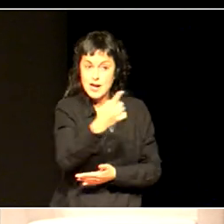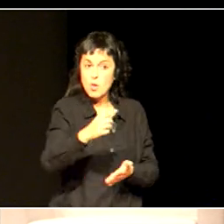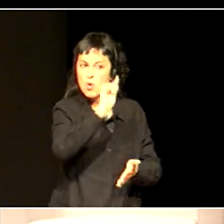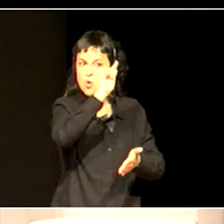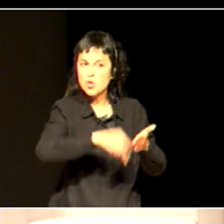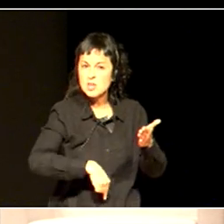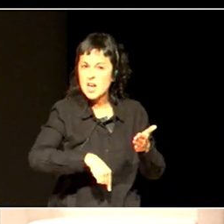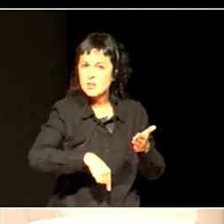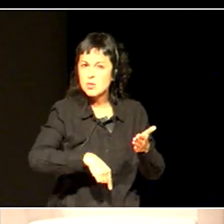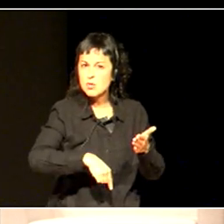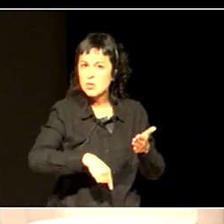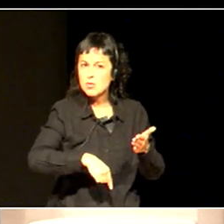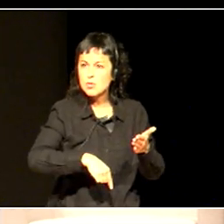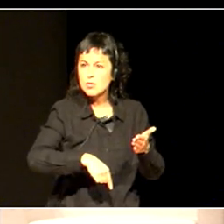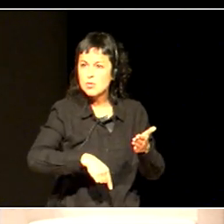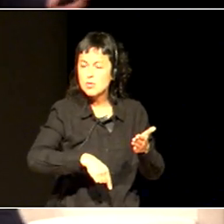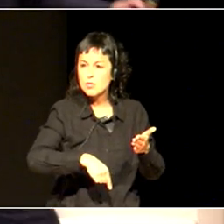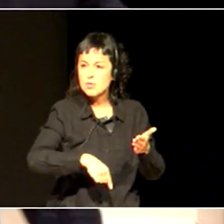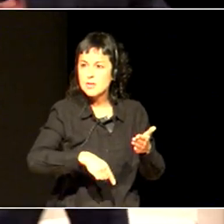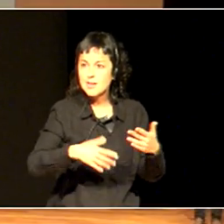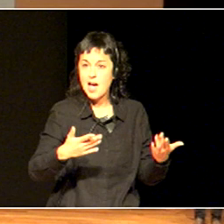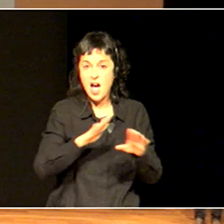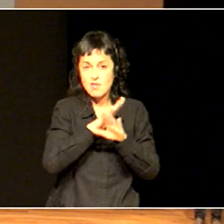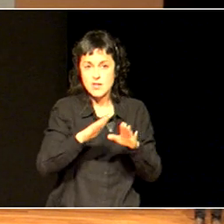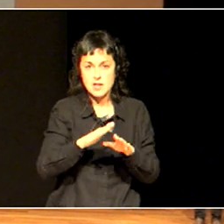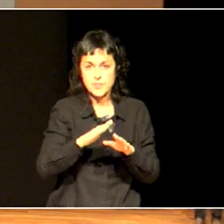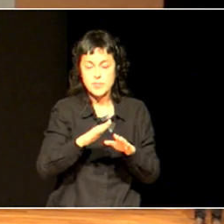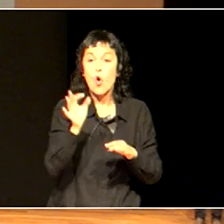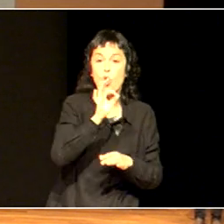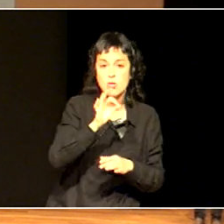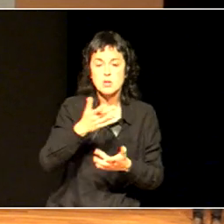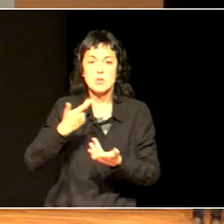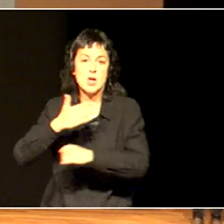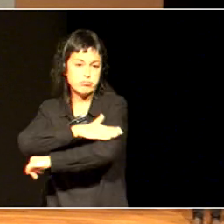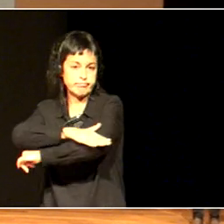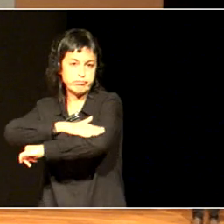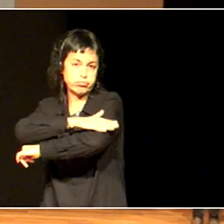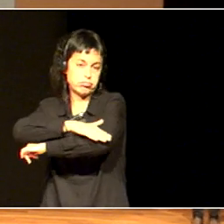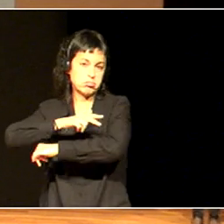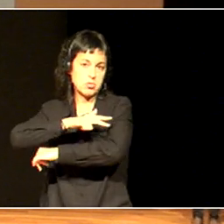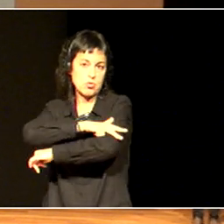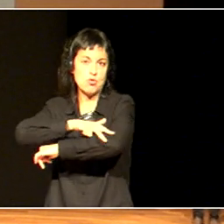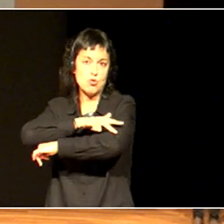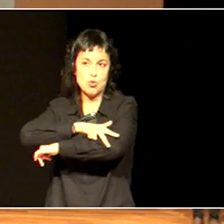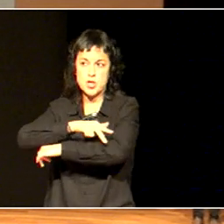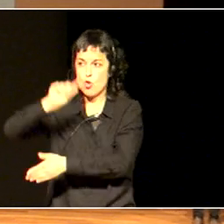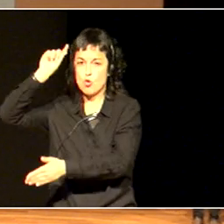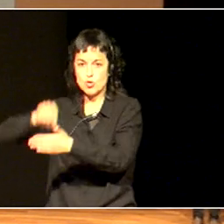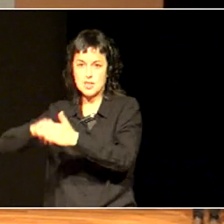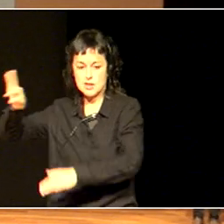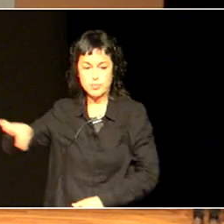we're developing inclusion, we have to develop communities of teachers, and